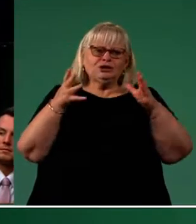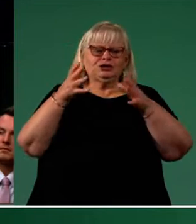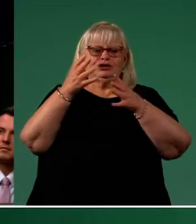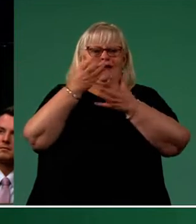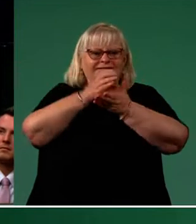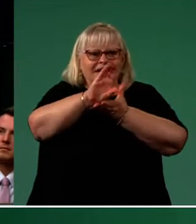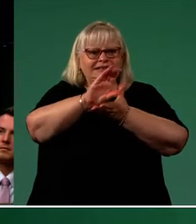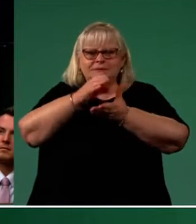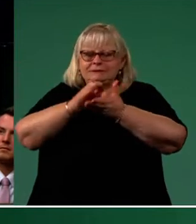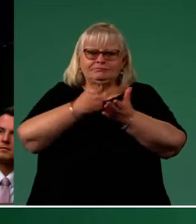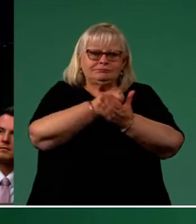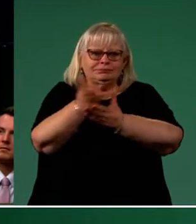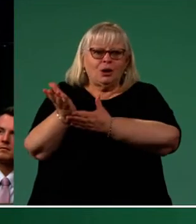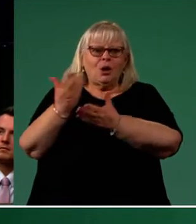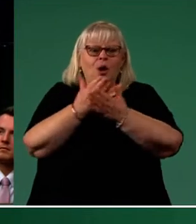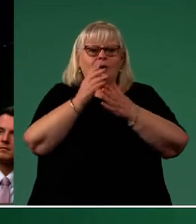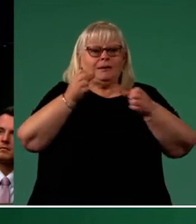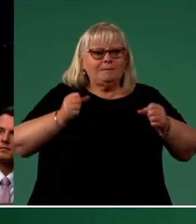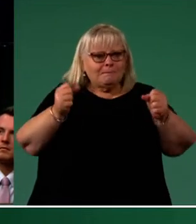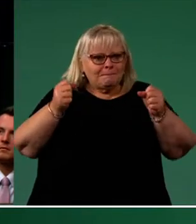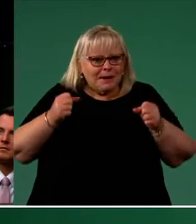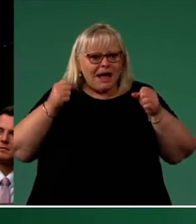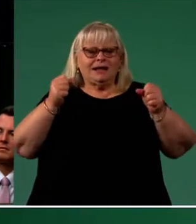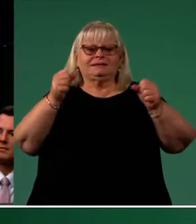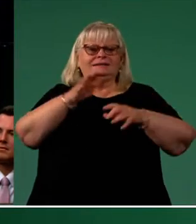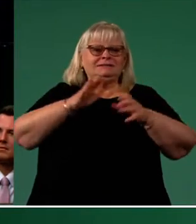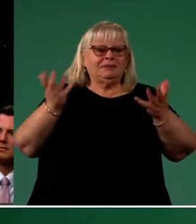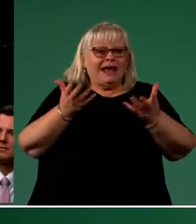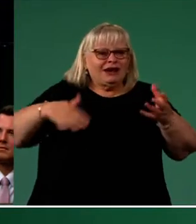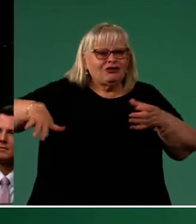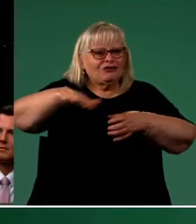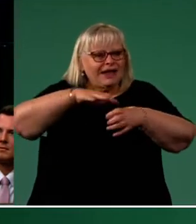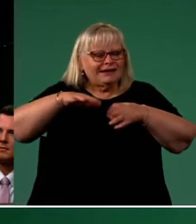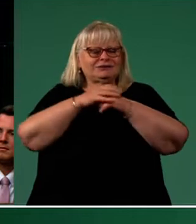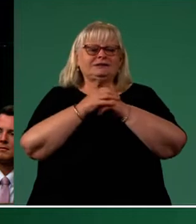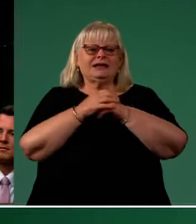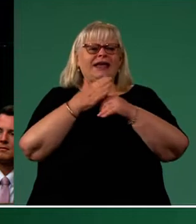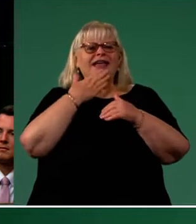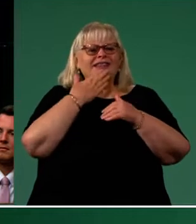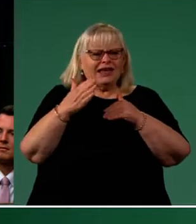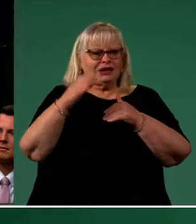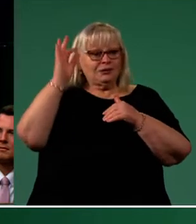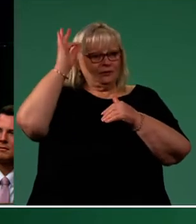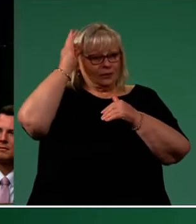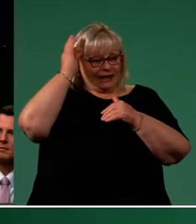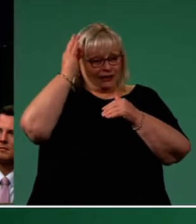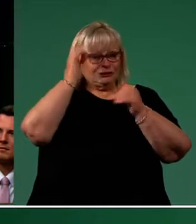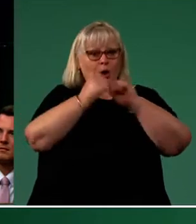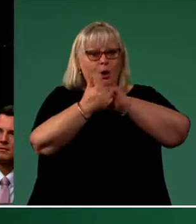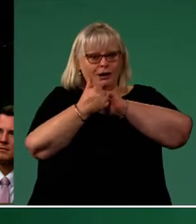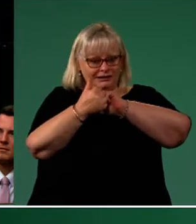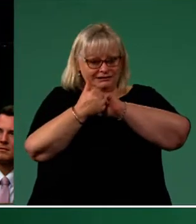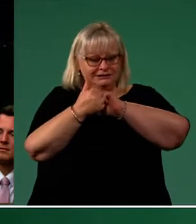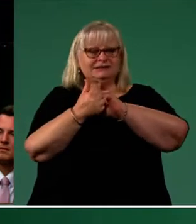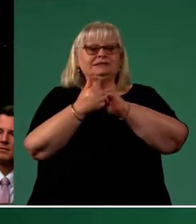in parks and playgrounds for a growing and changing city. I thank my colleagues councillors Penny Pedersen, Charles